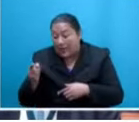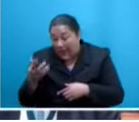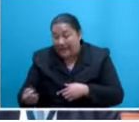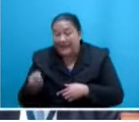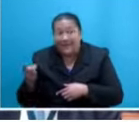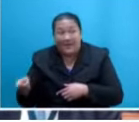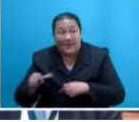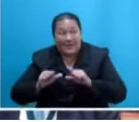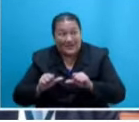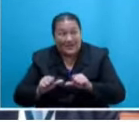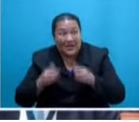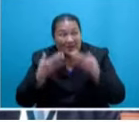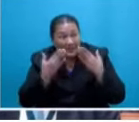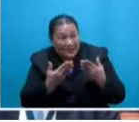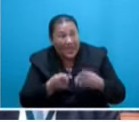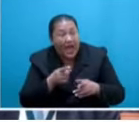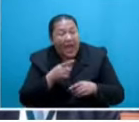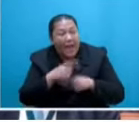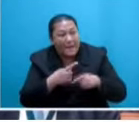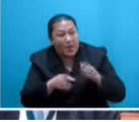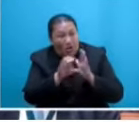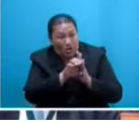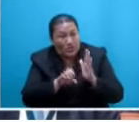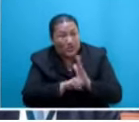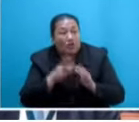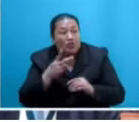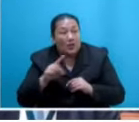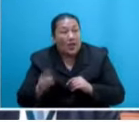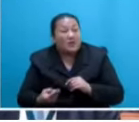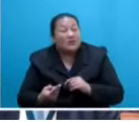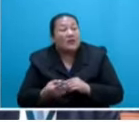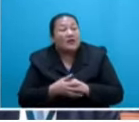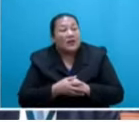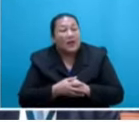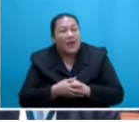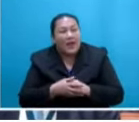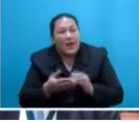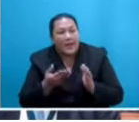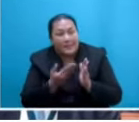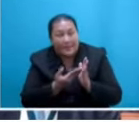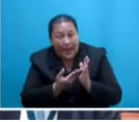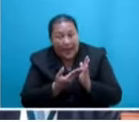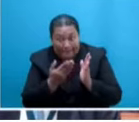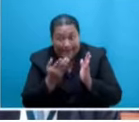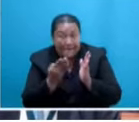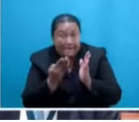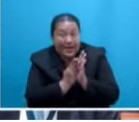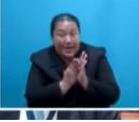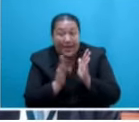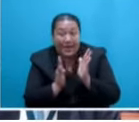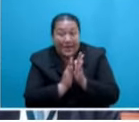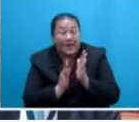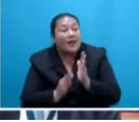on the 2013 Constitution, more so the Bill of Rights contained therein. However, Mr. Speaker, sir, the spirit of